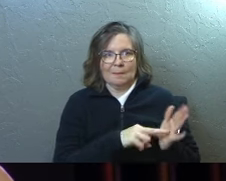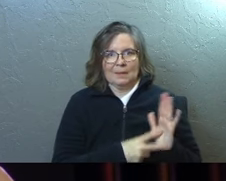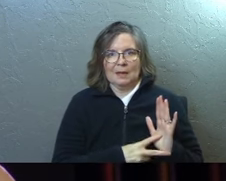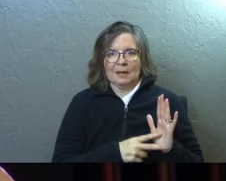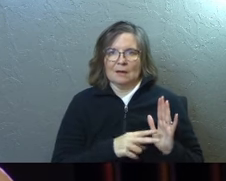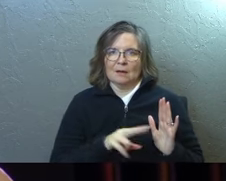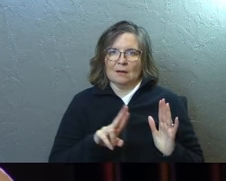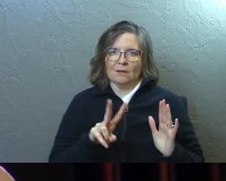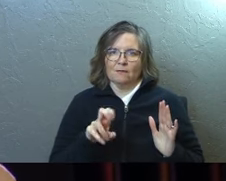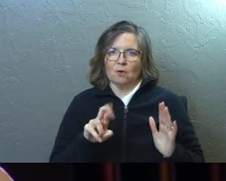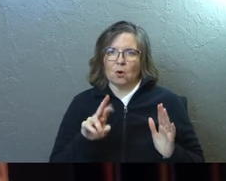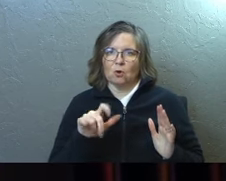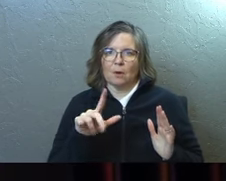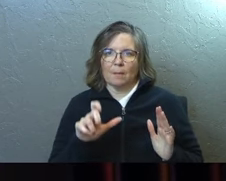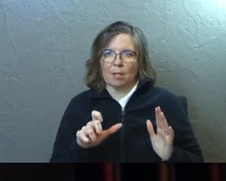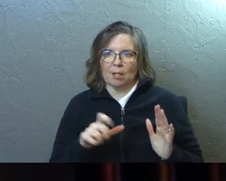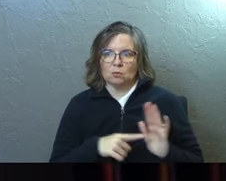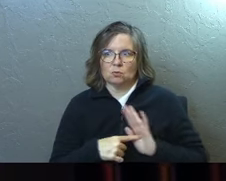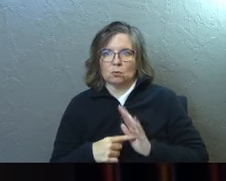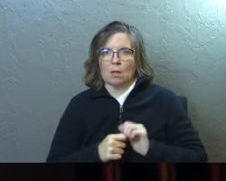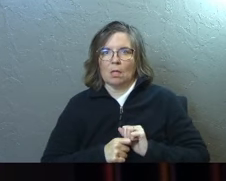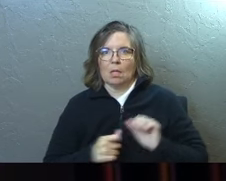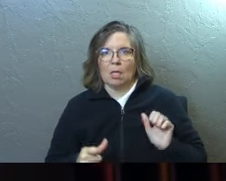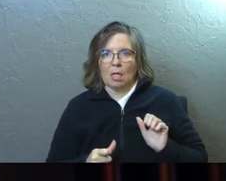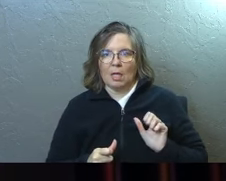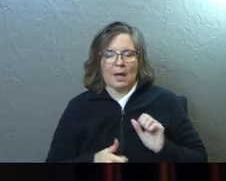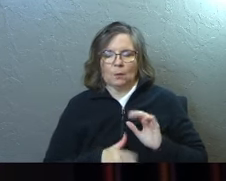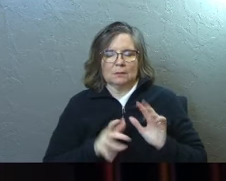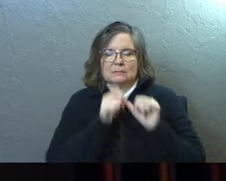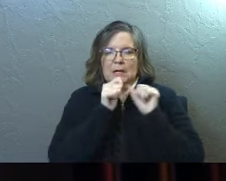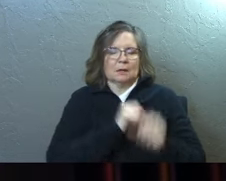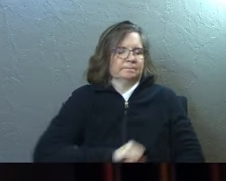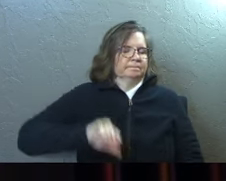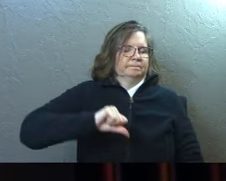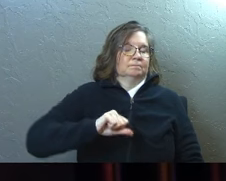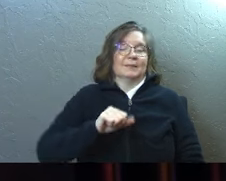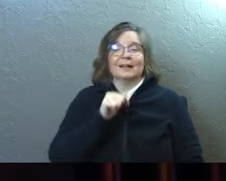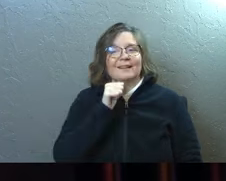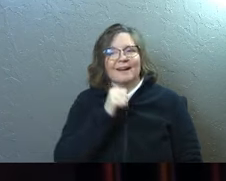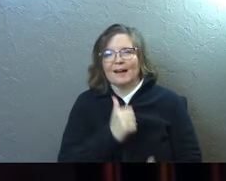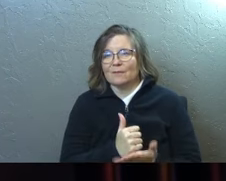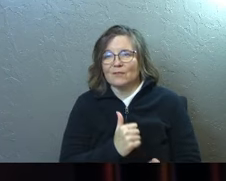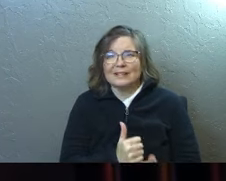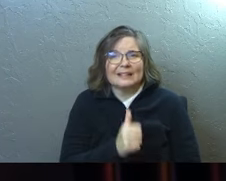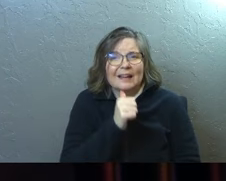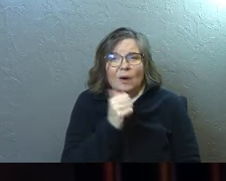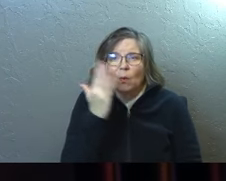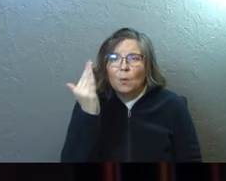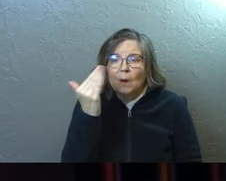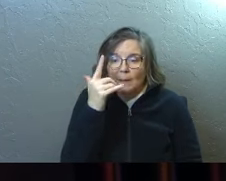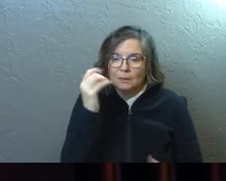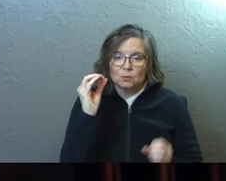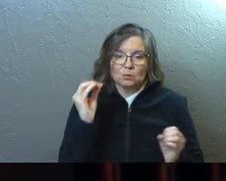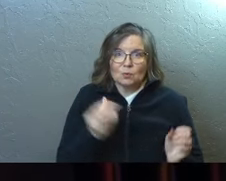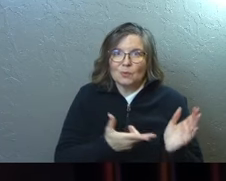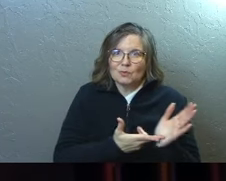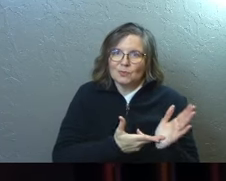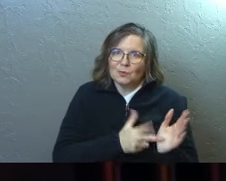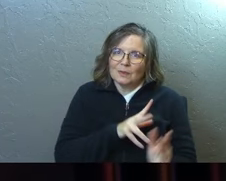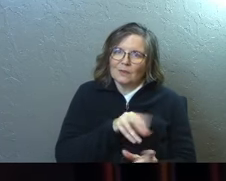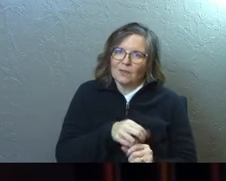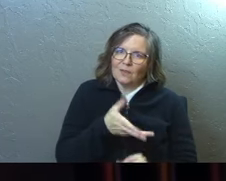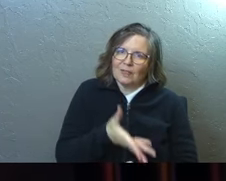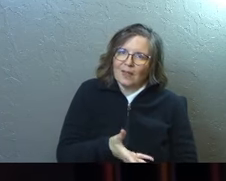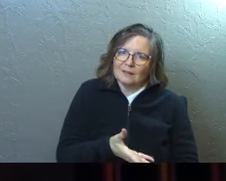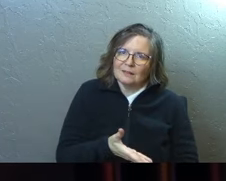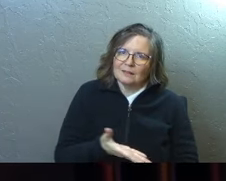we deny. And that's not helpful. It's not helpful because there's no truth in